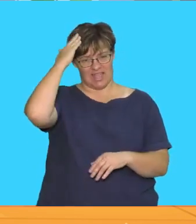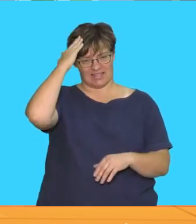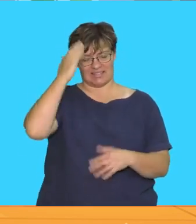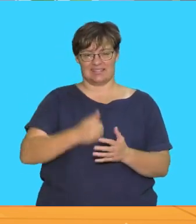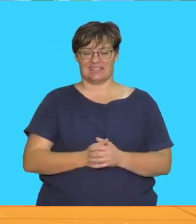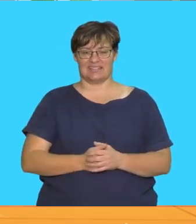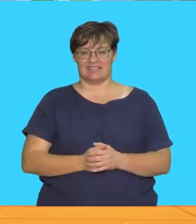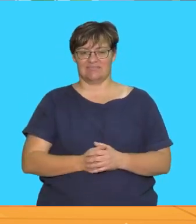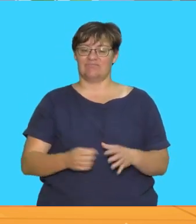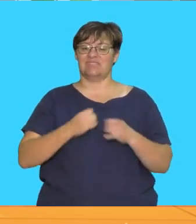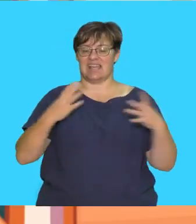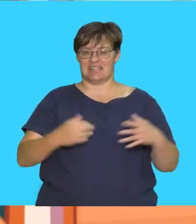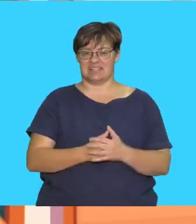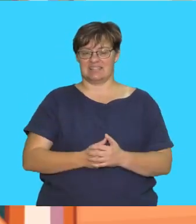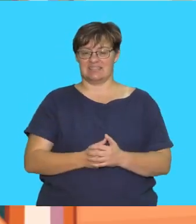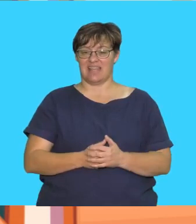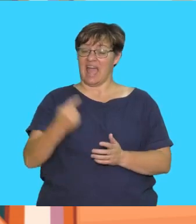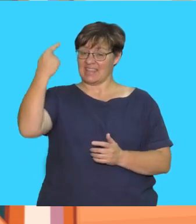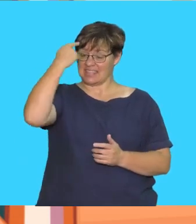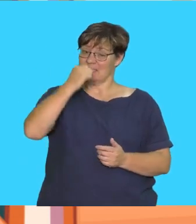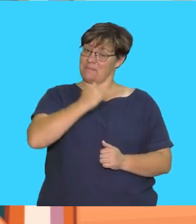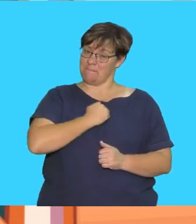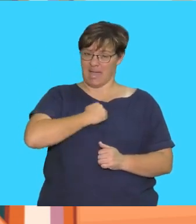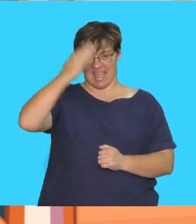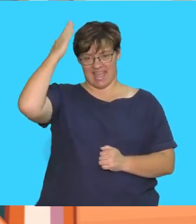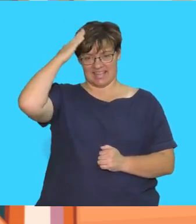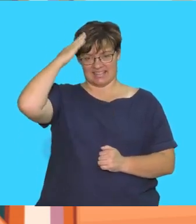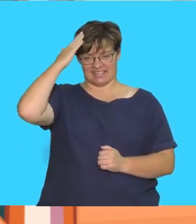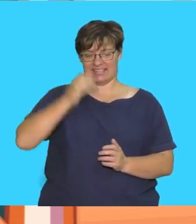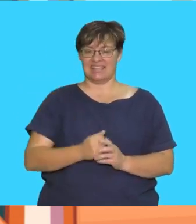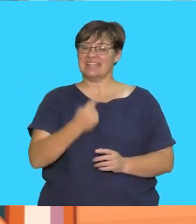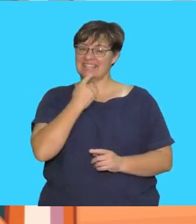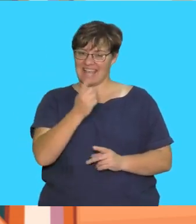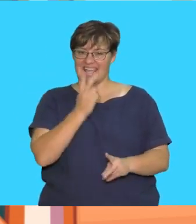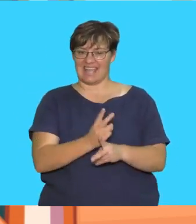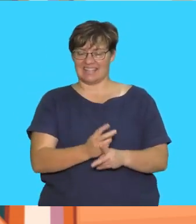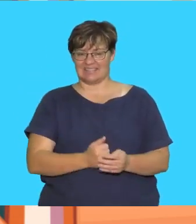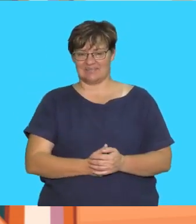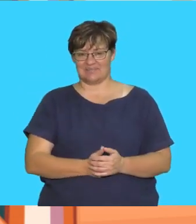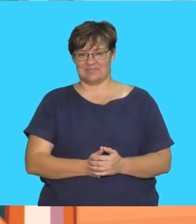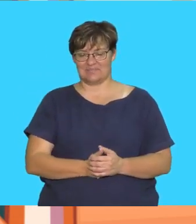let's begin this is my head say it now